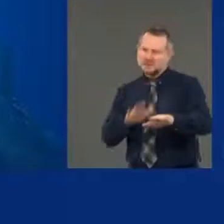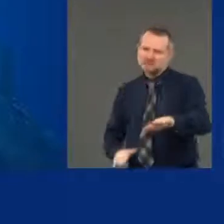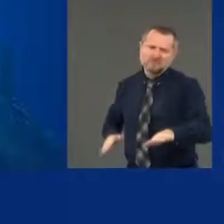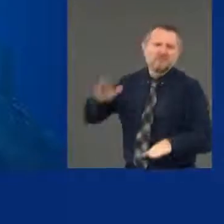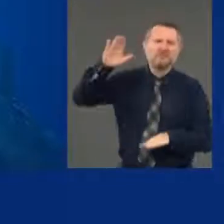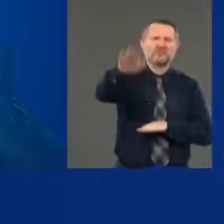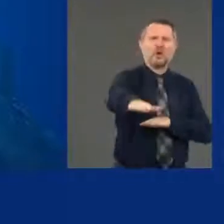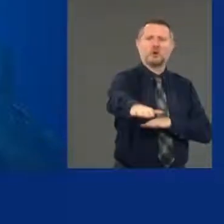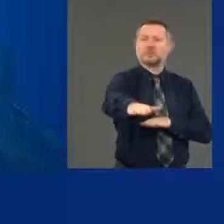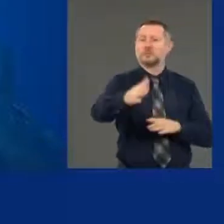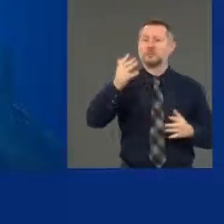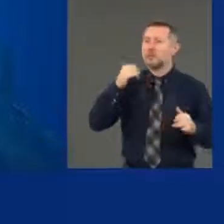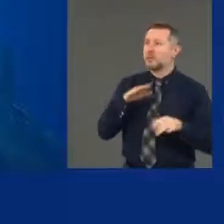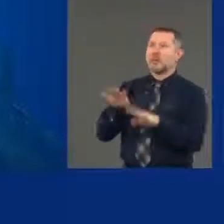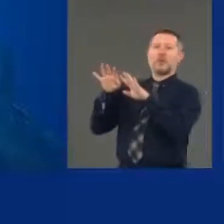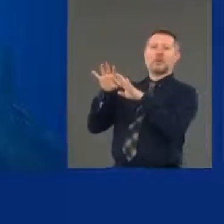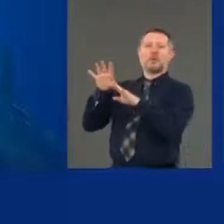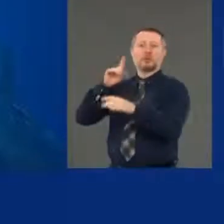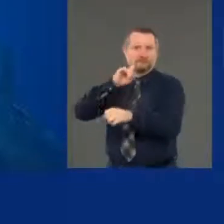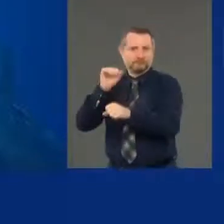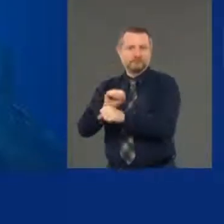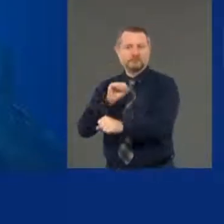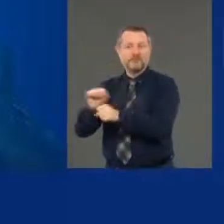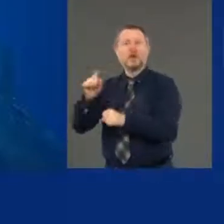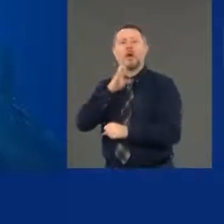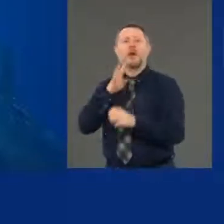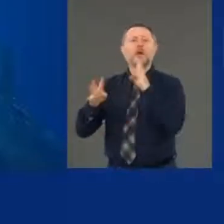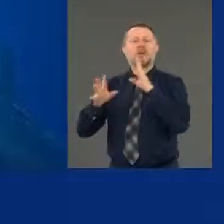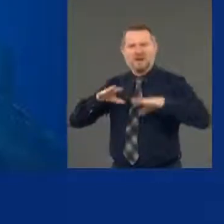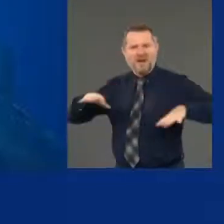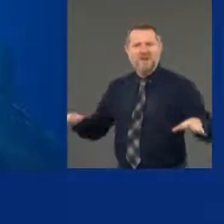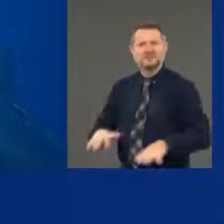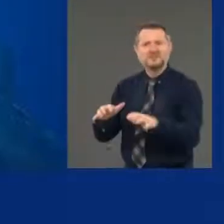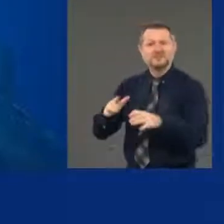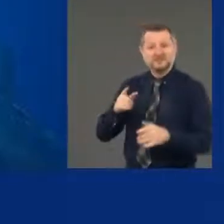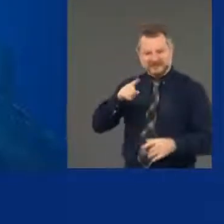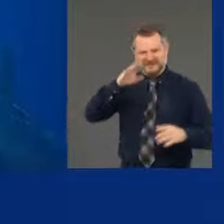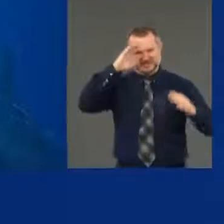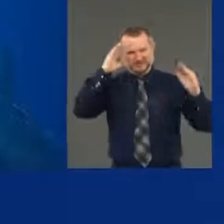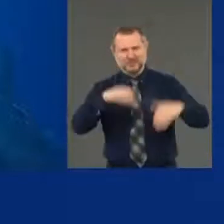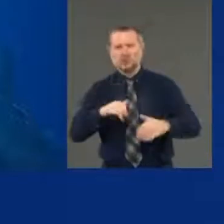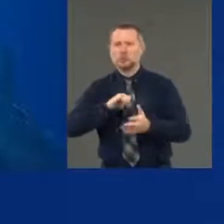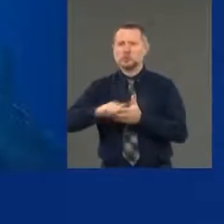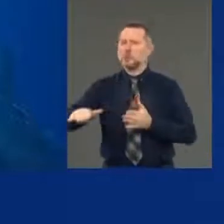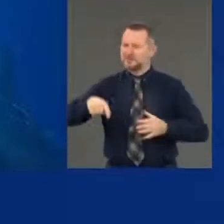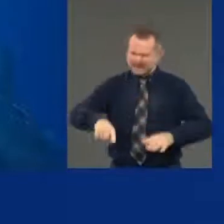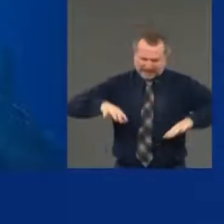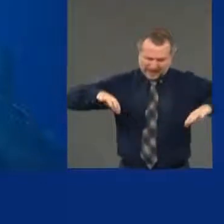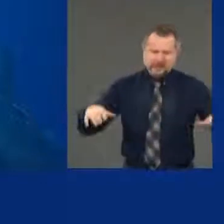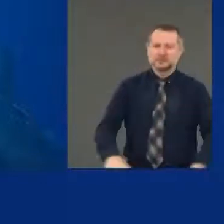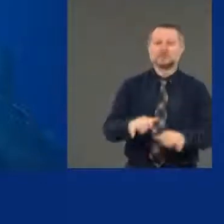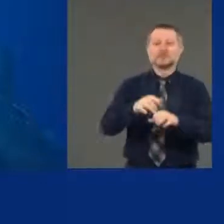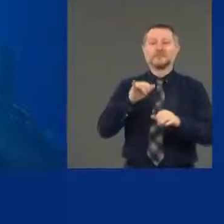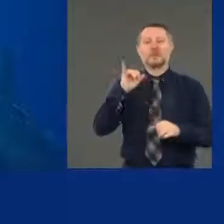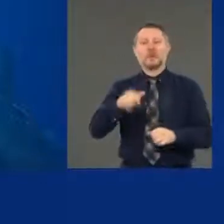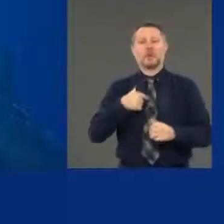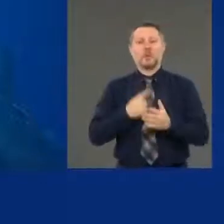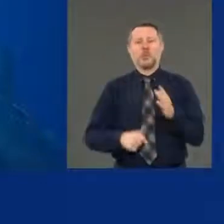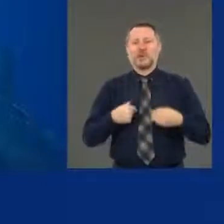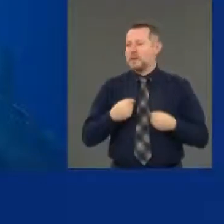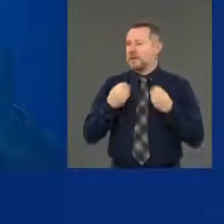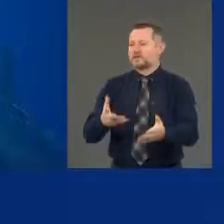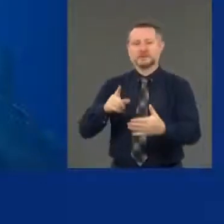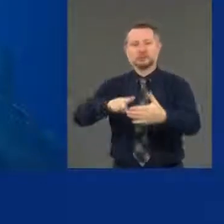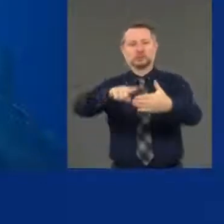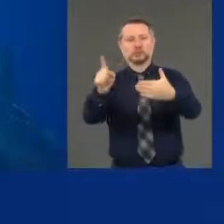People see action. And that's what they've come to expect from the state of New York. And that's what they get. Results, right? Government is not a